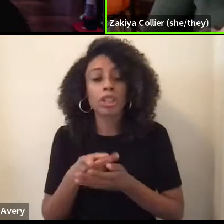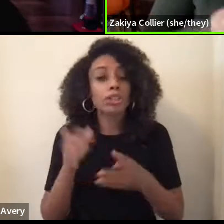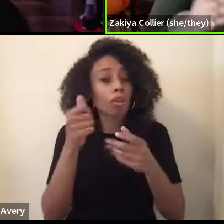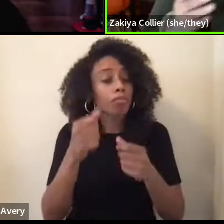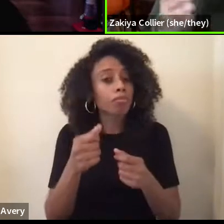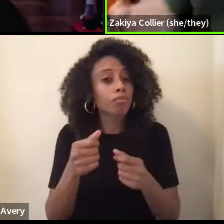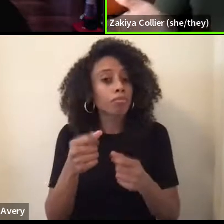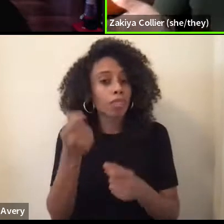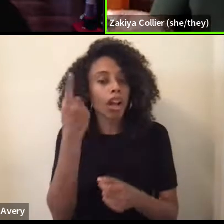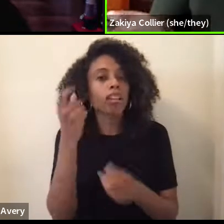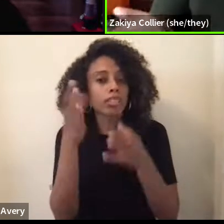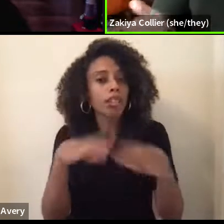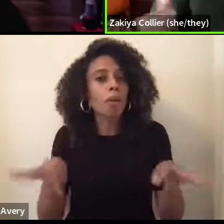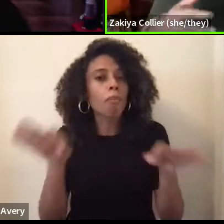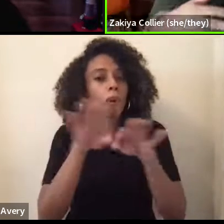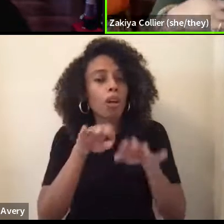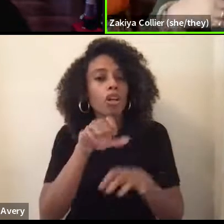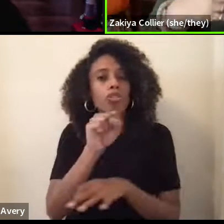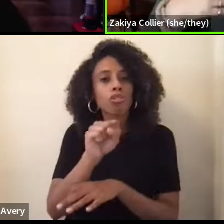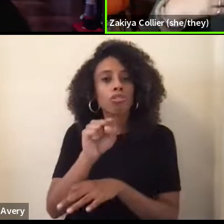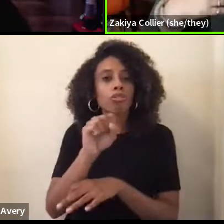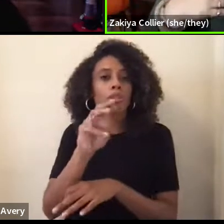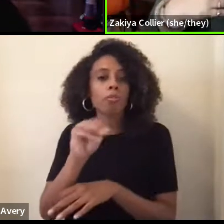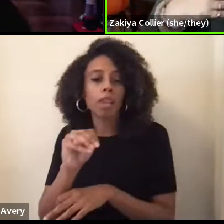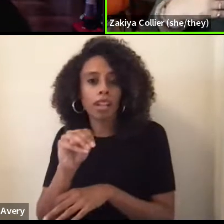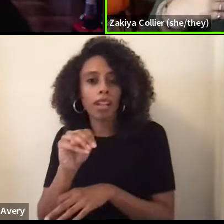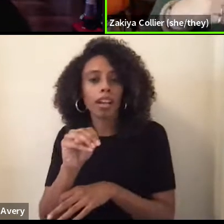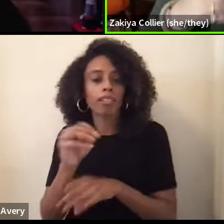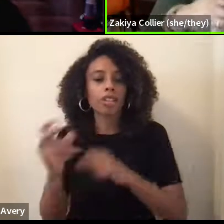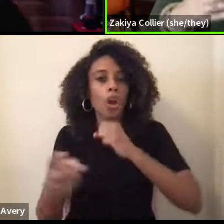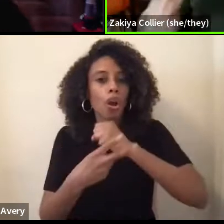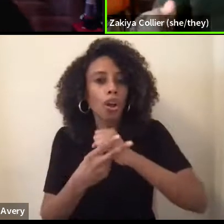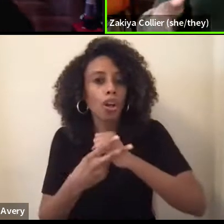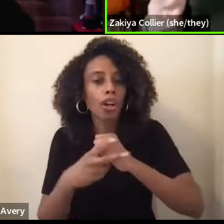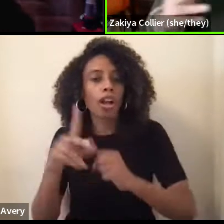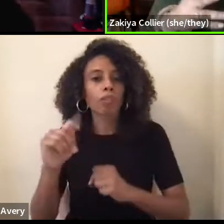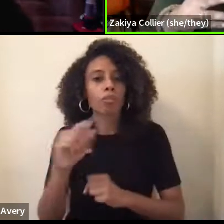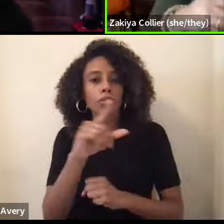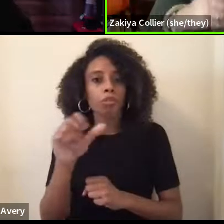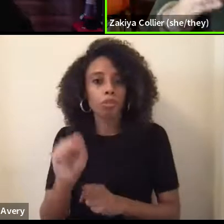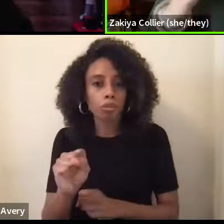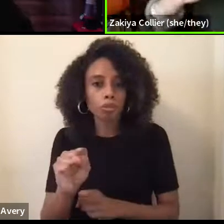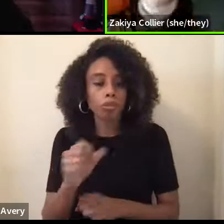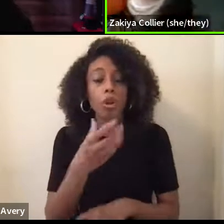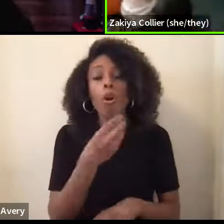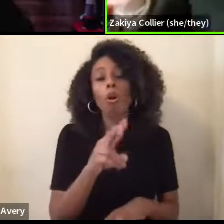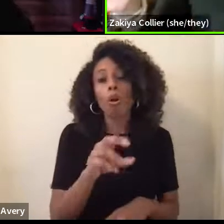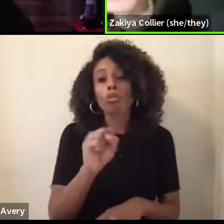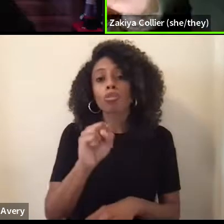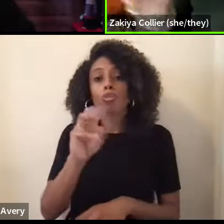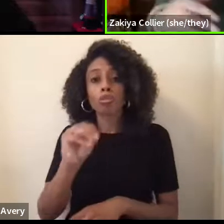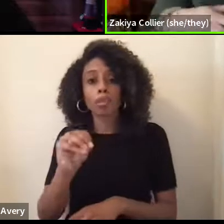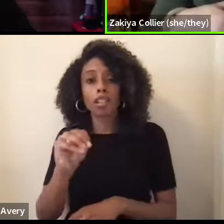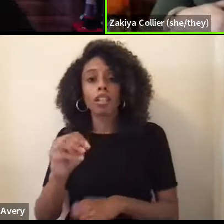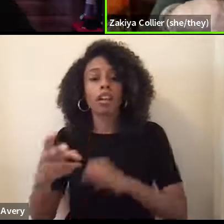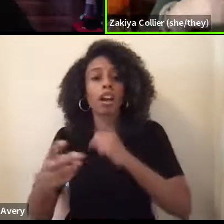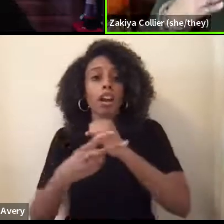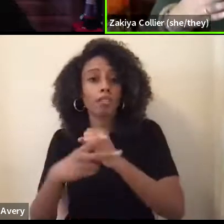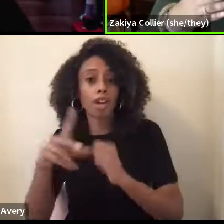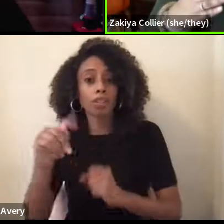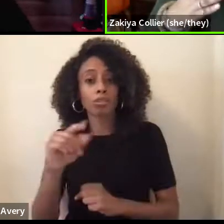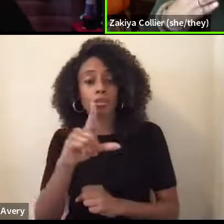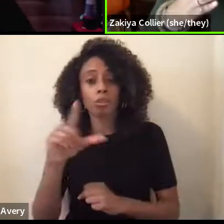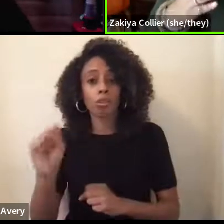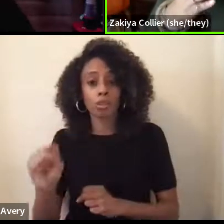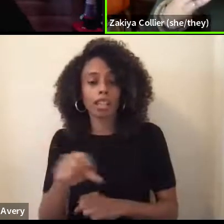you know, social media, web archiving tools, um, or social media archiving tools and then web archiving tools to